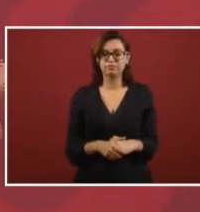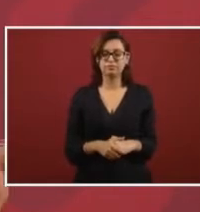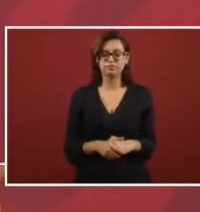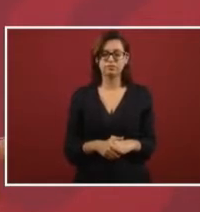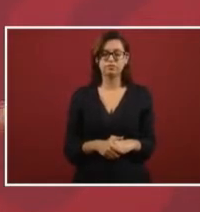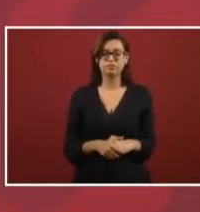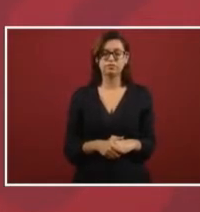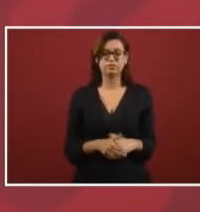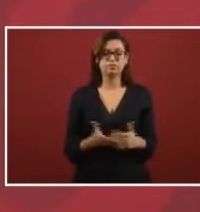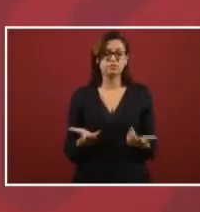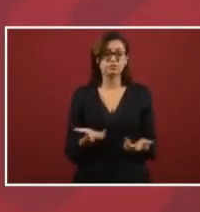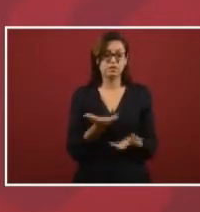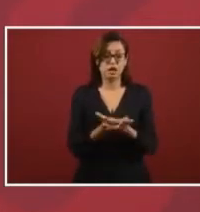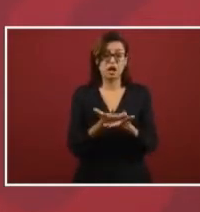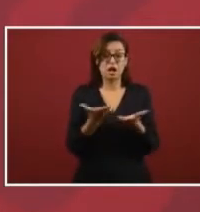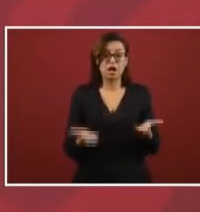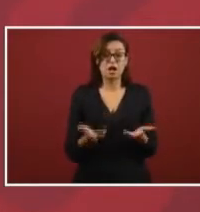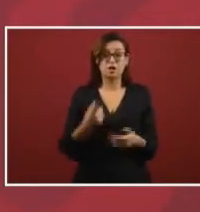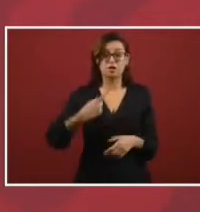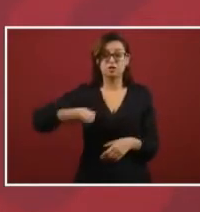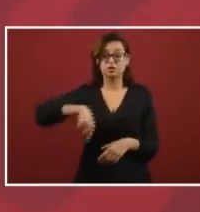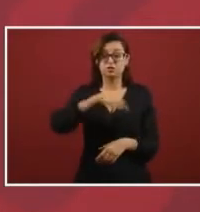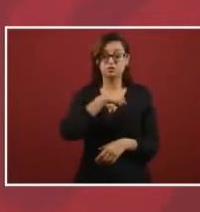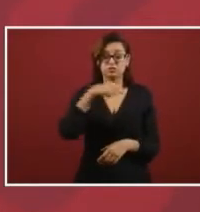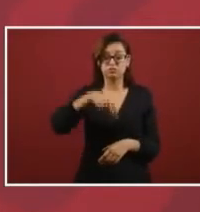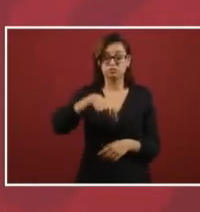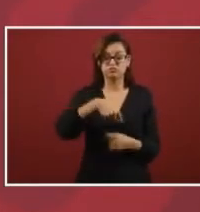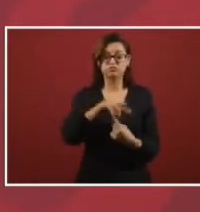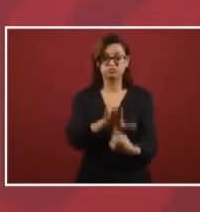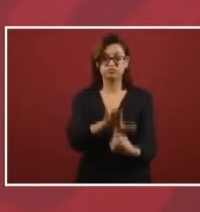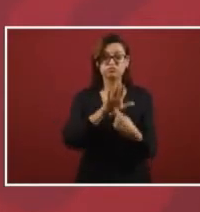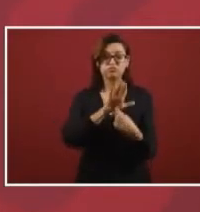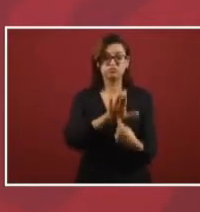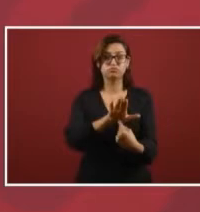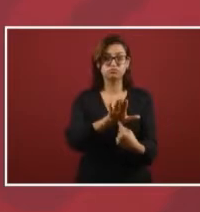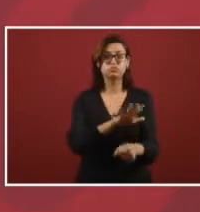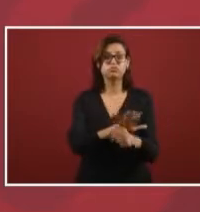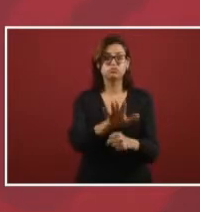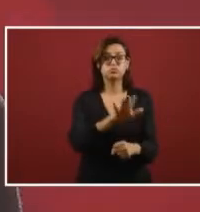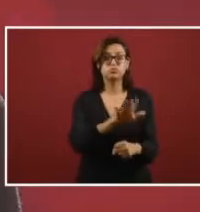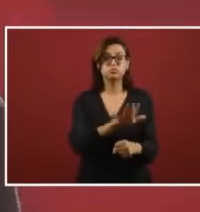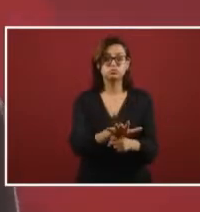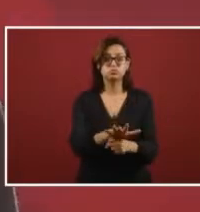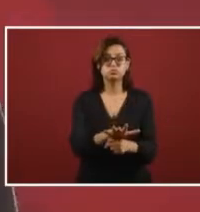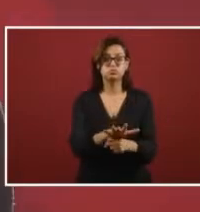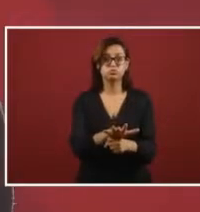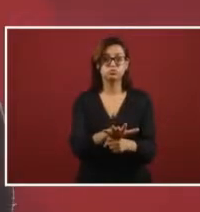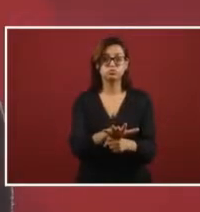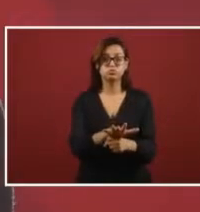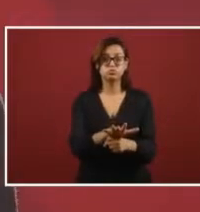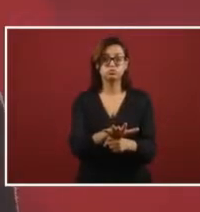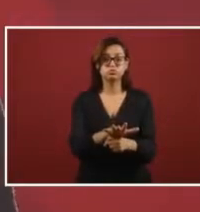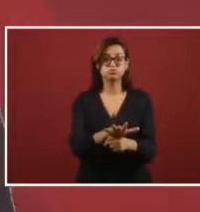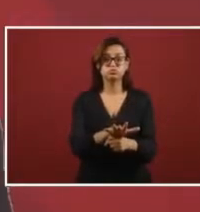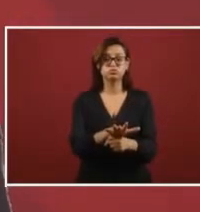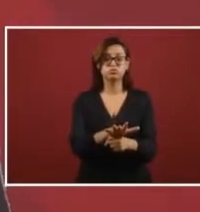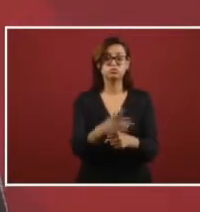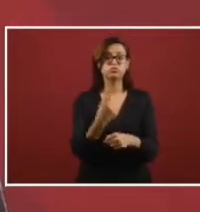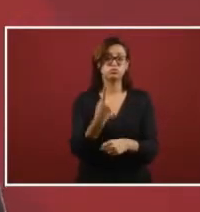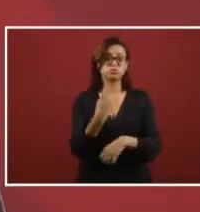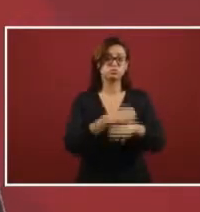what we are demonstrating here is that